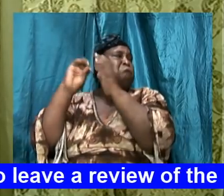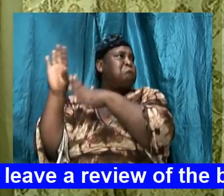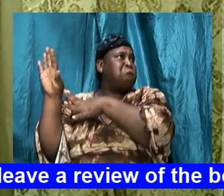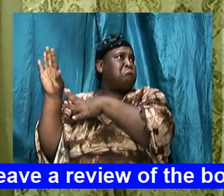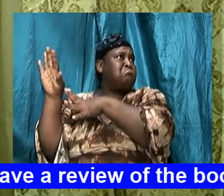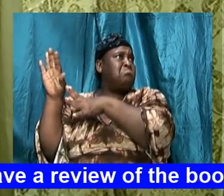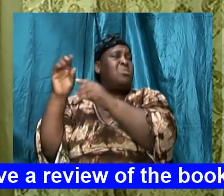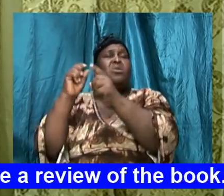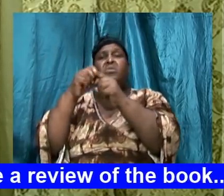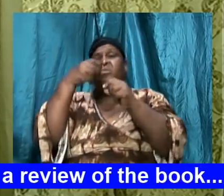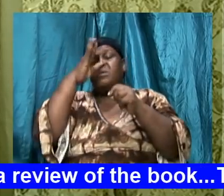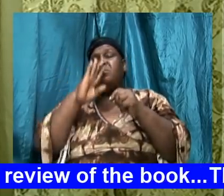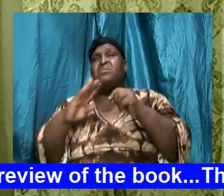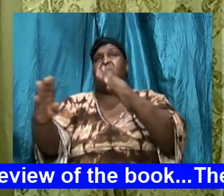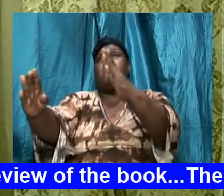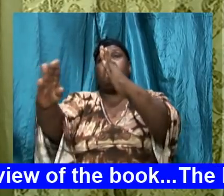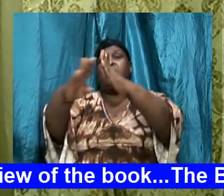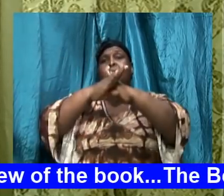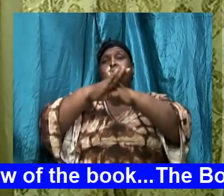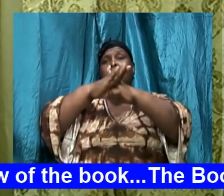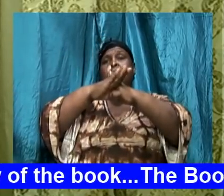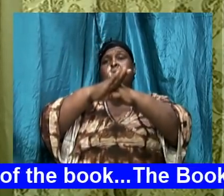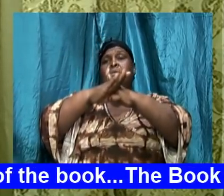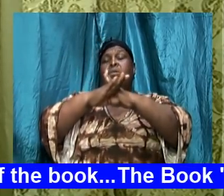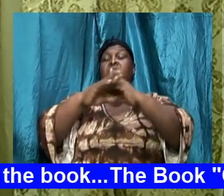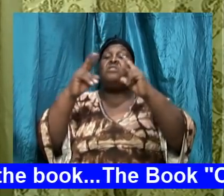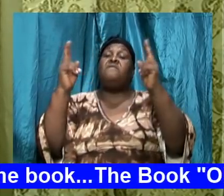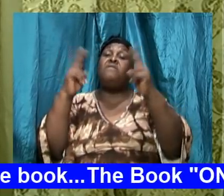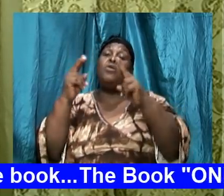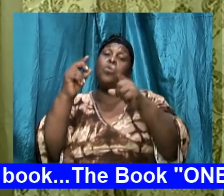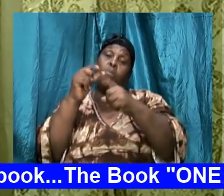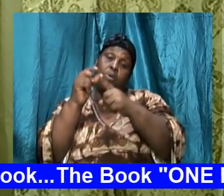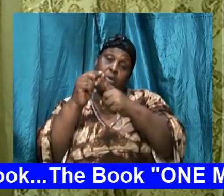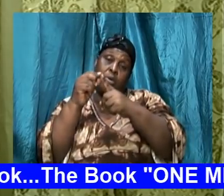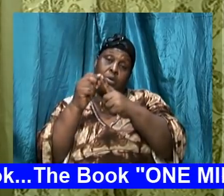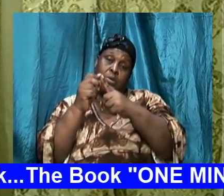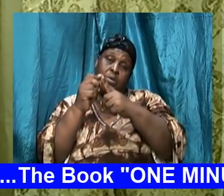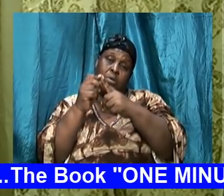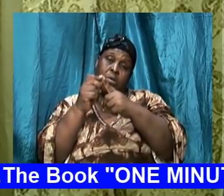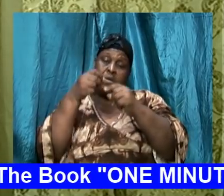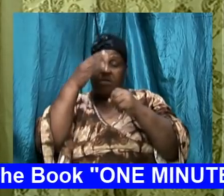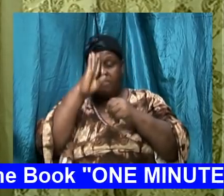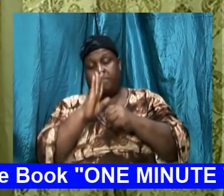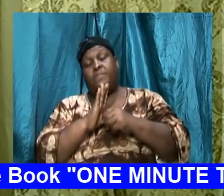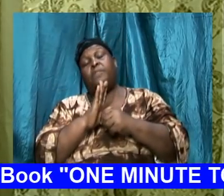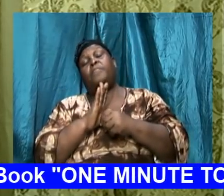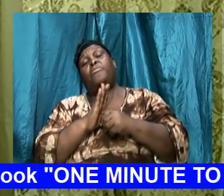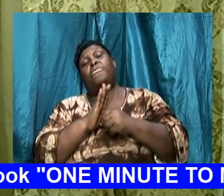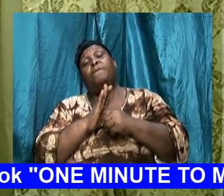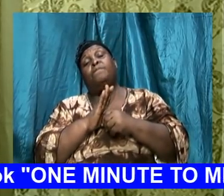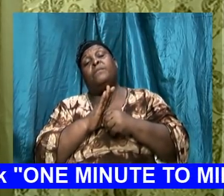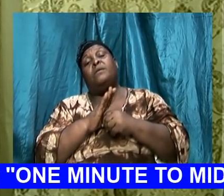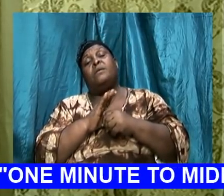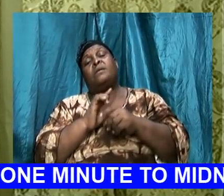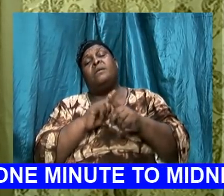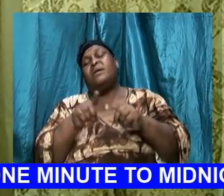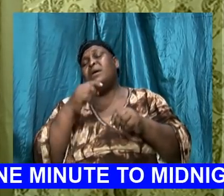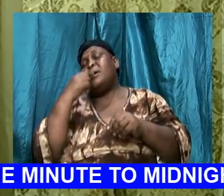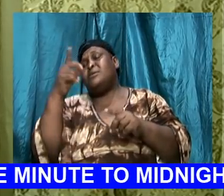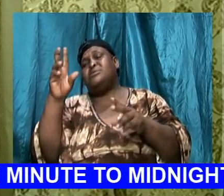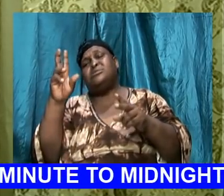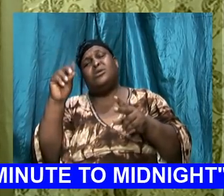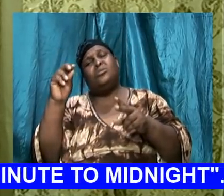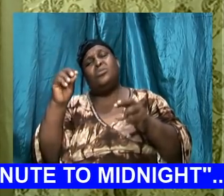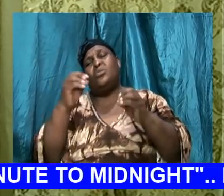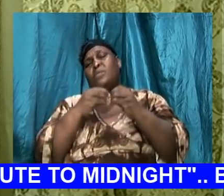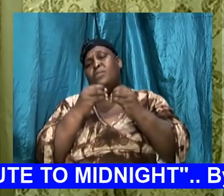offensive weapon which is the very word of God I can't go anymore I am told